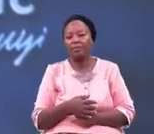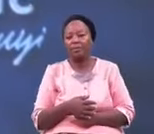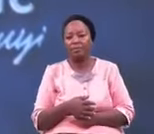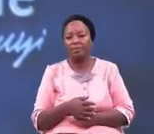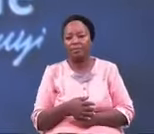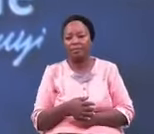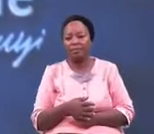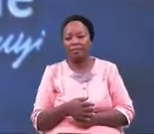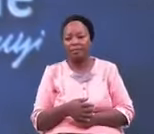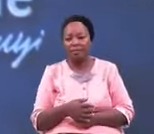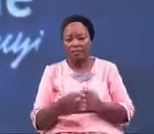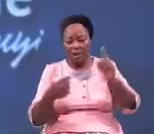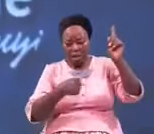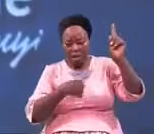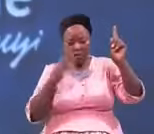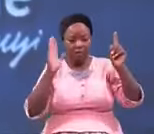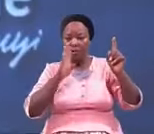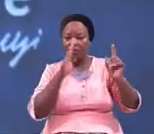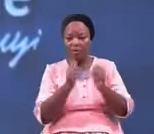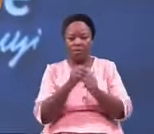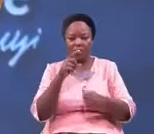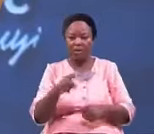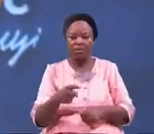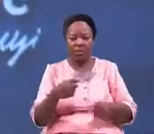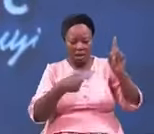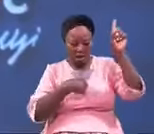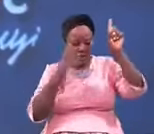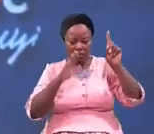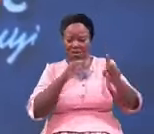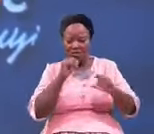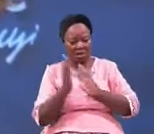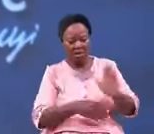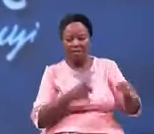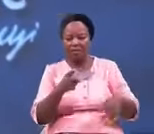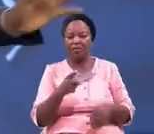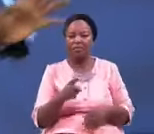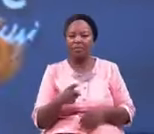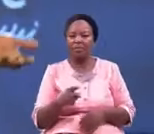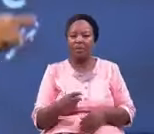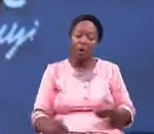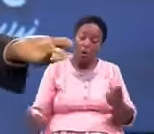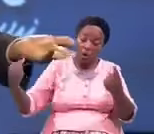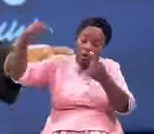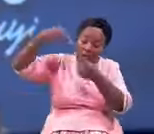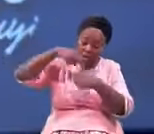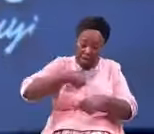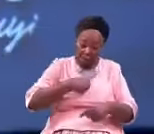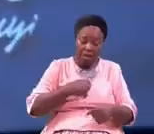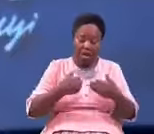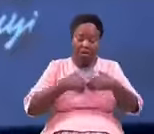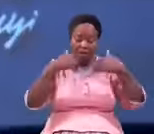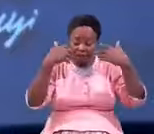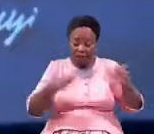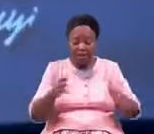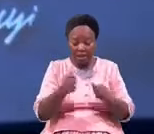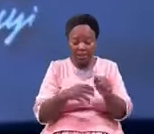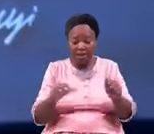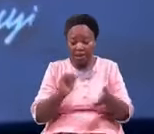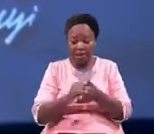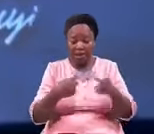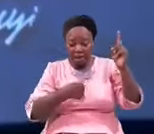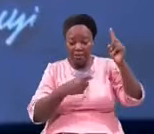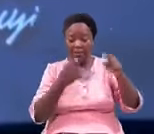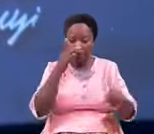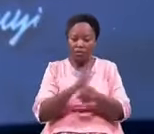i will be with you i will not leave you until i've done everything i promised you